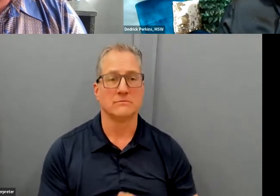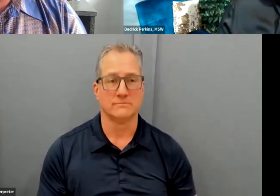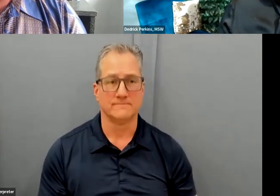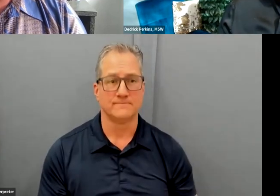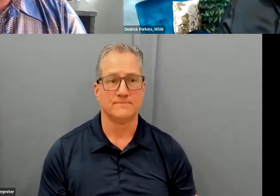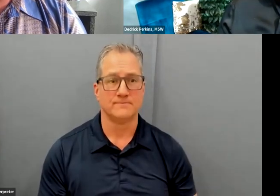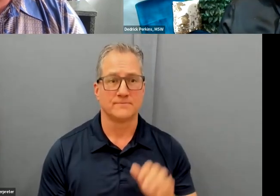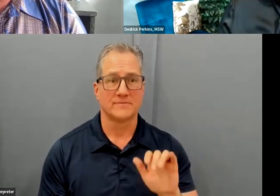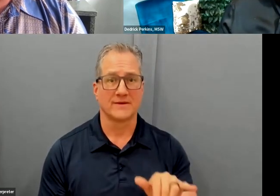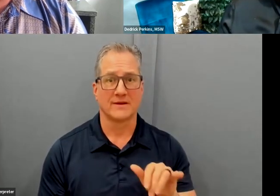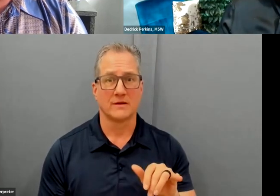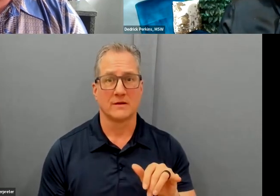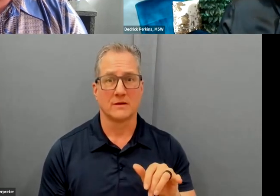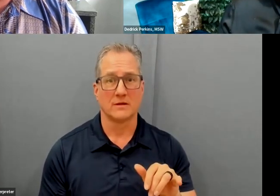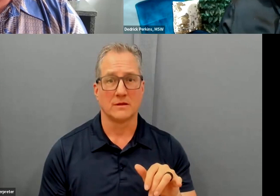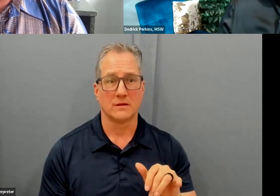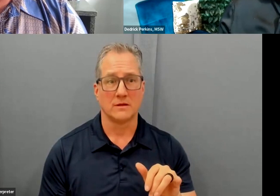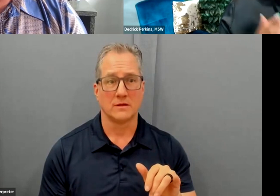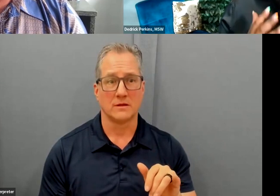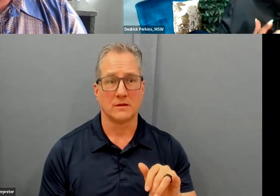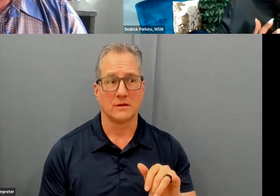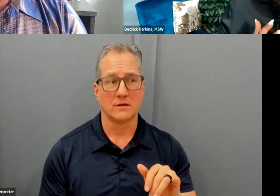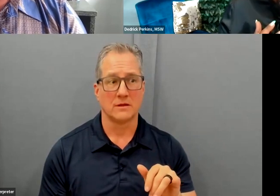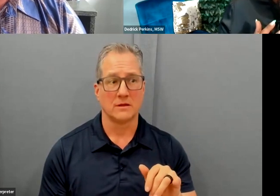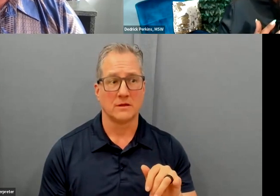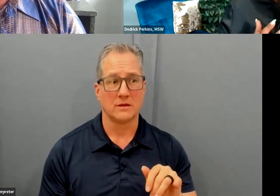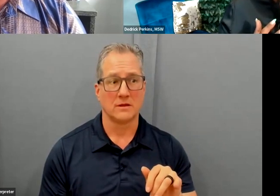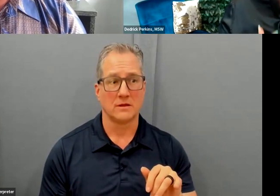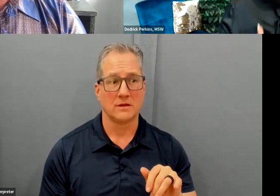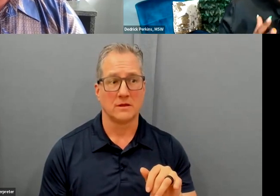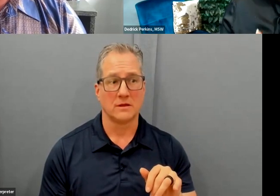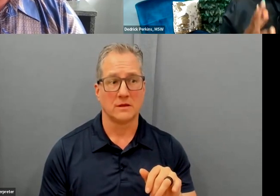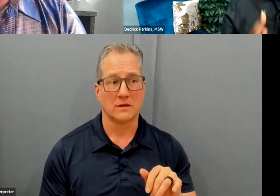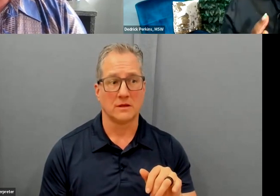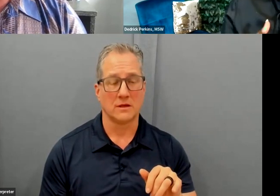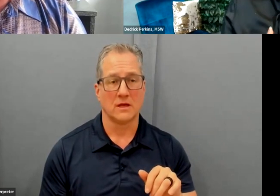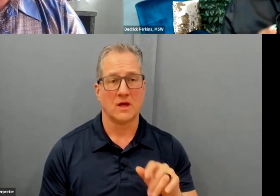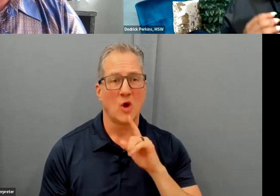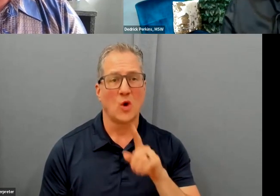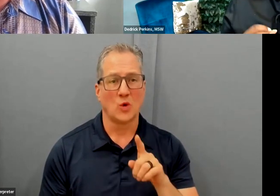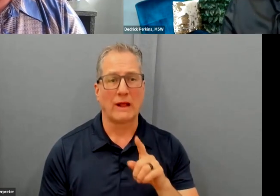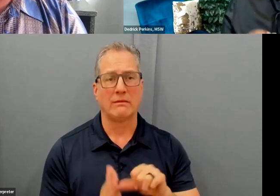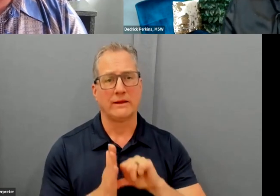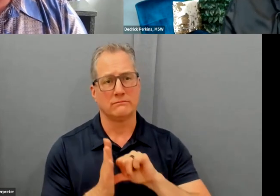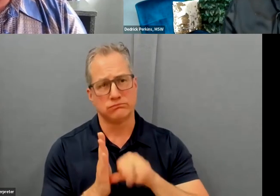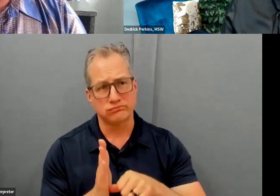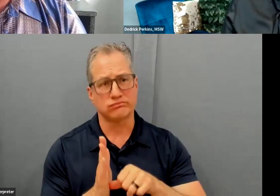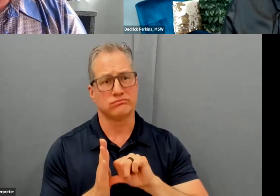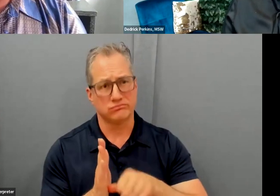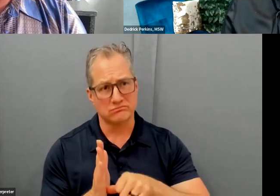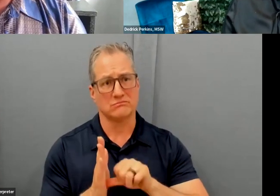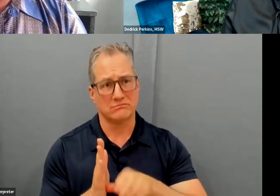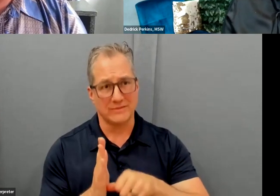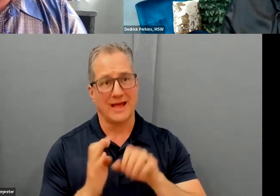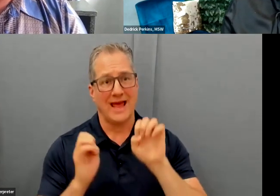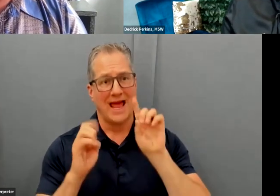excellently reinforced, is that education is how you do